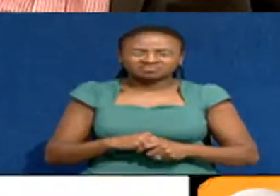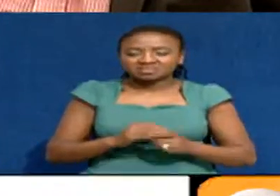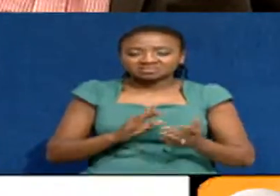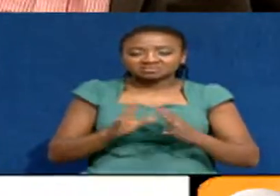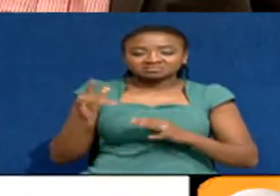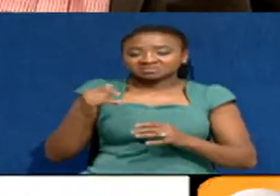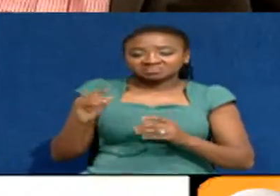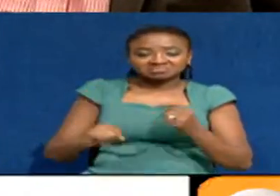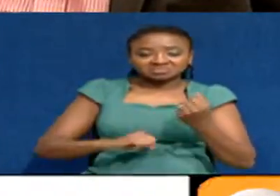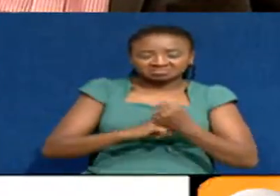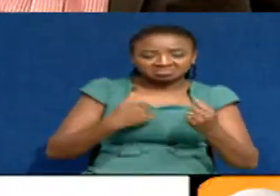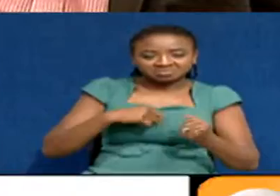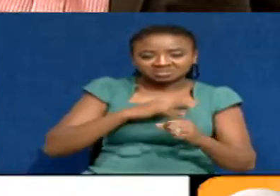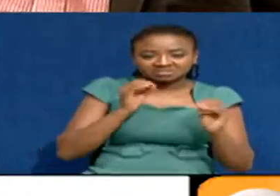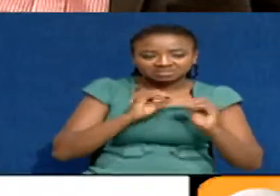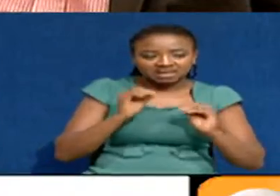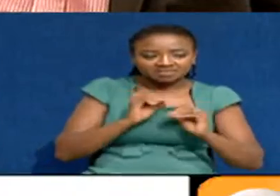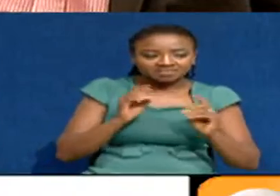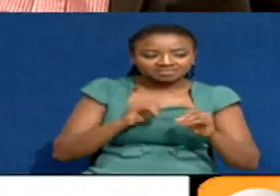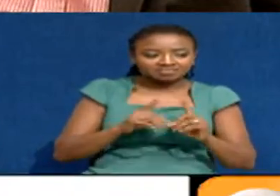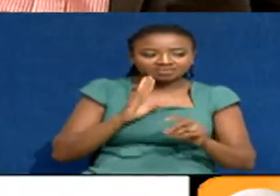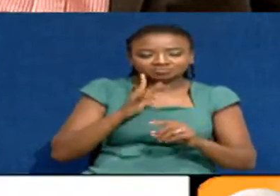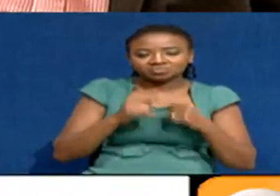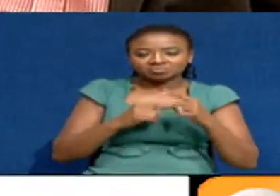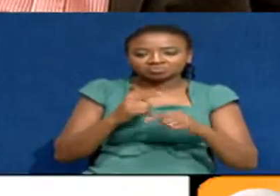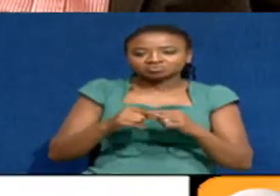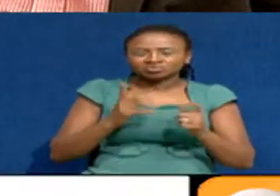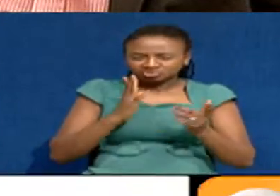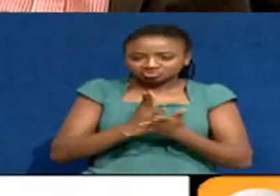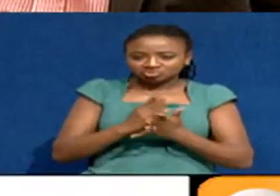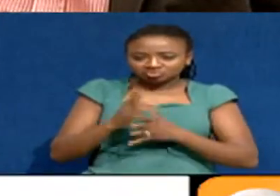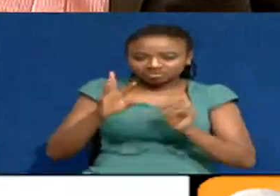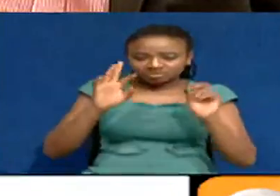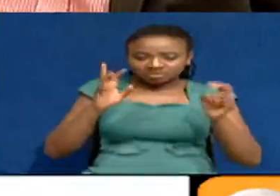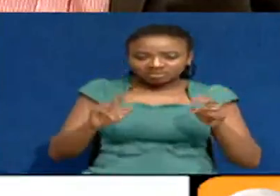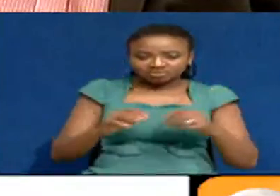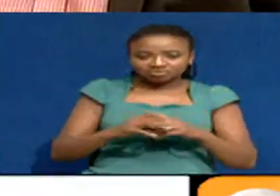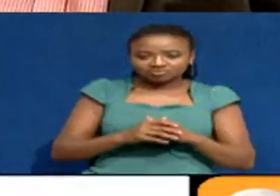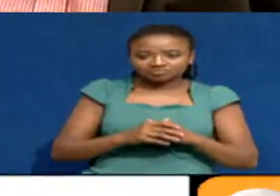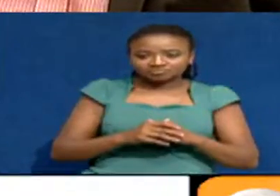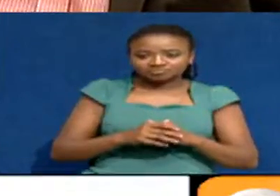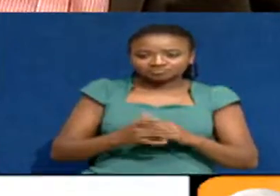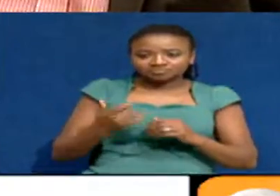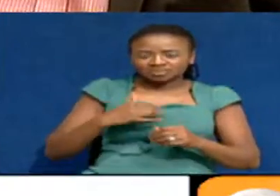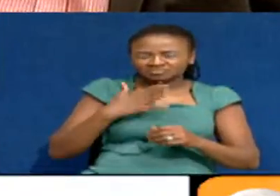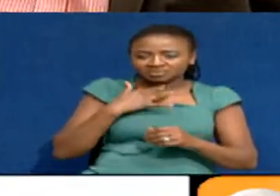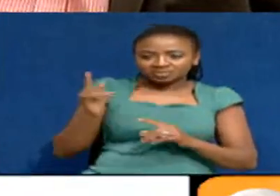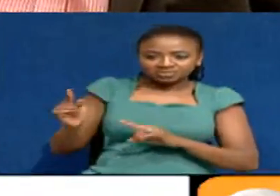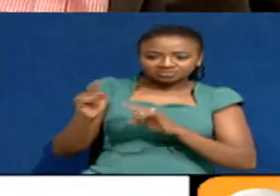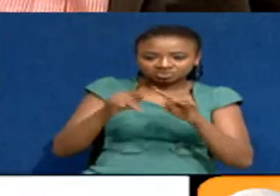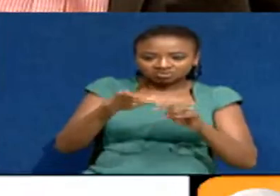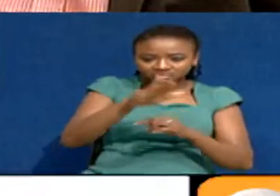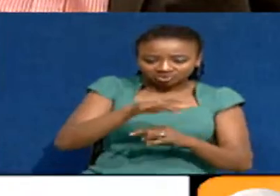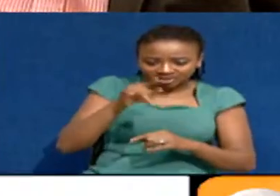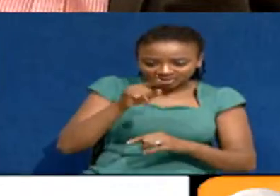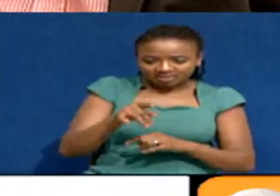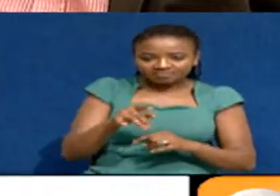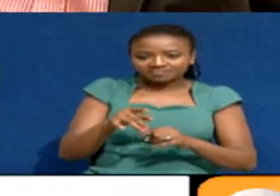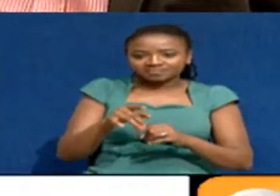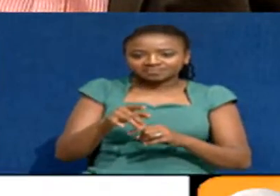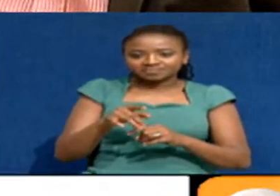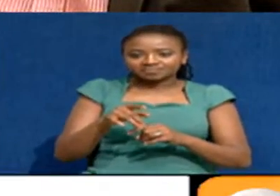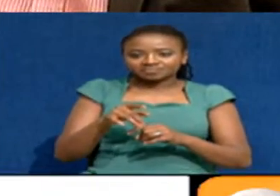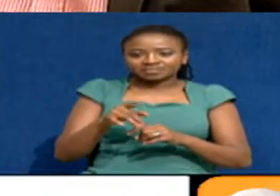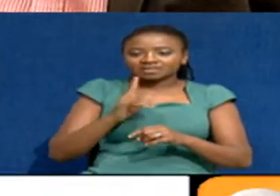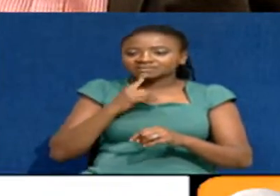continue going on. But I'm saying this is an issue beyond convincing him. This is an issue I would want him to come to Daragua, let him come to the relatives